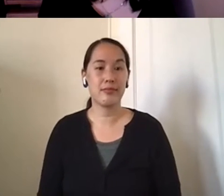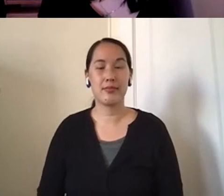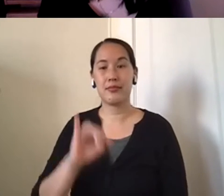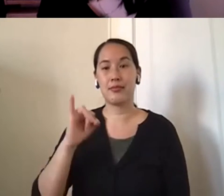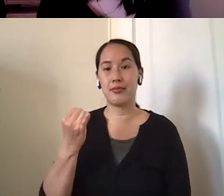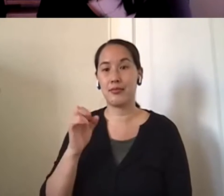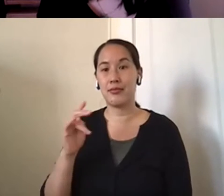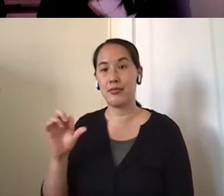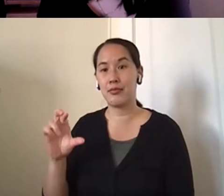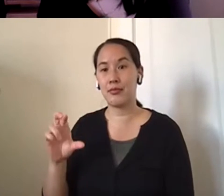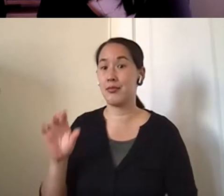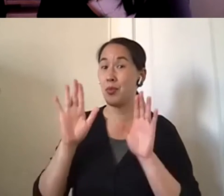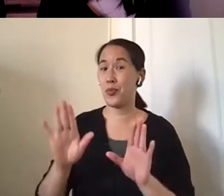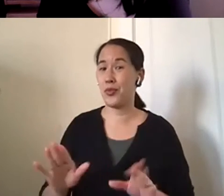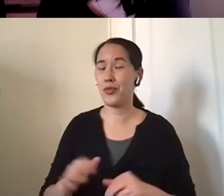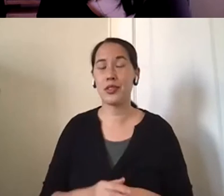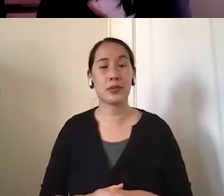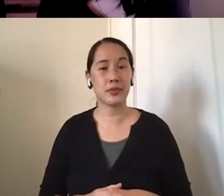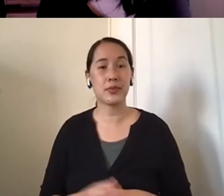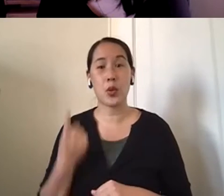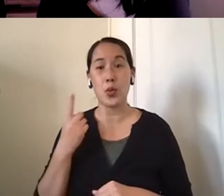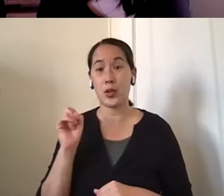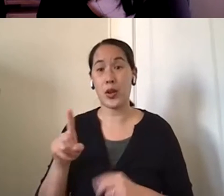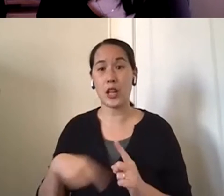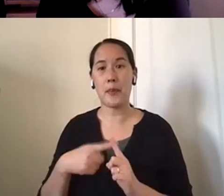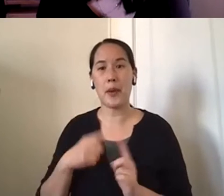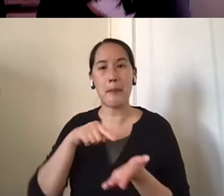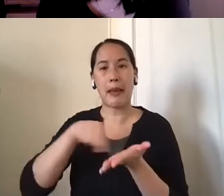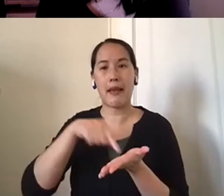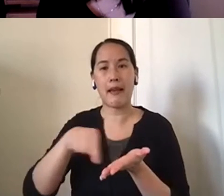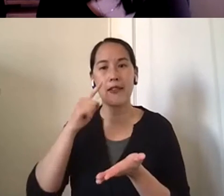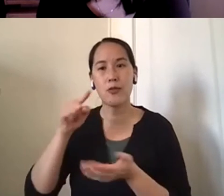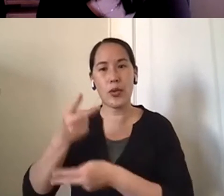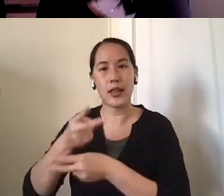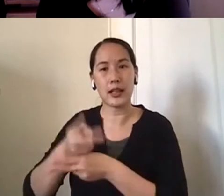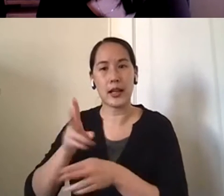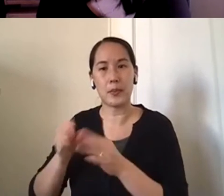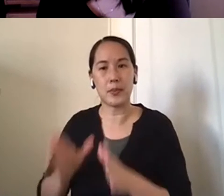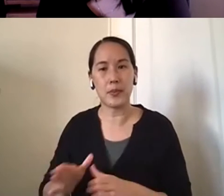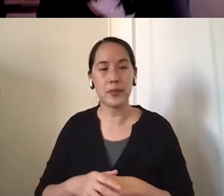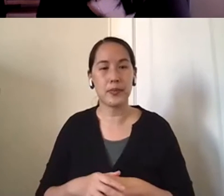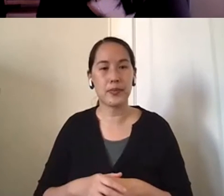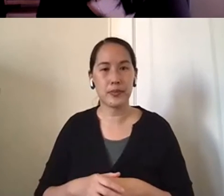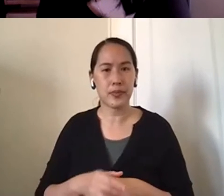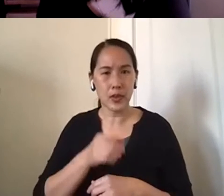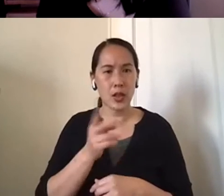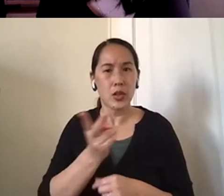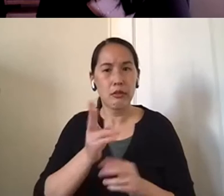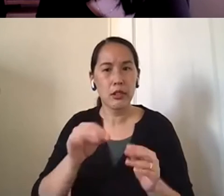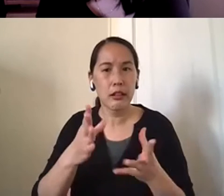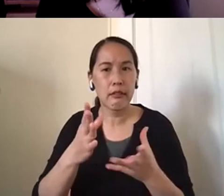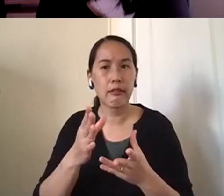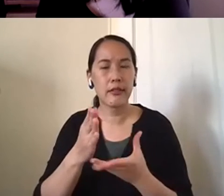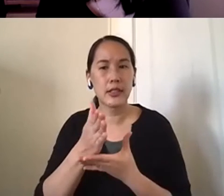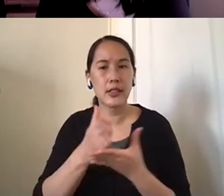Um, I had a question about paying for care and you gave some examples. I think near the end talked about,